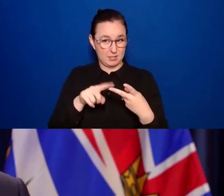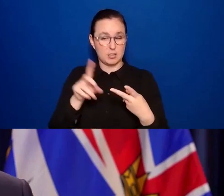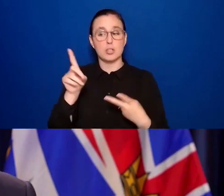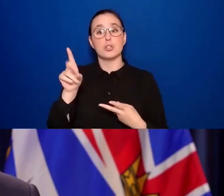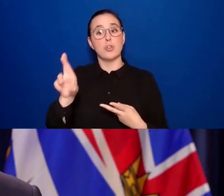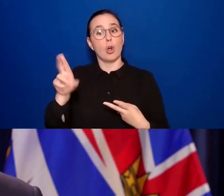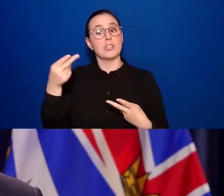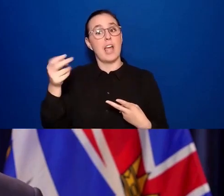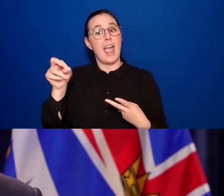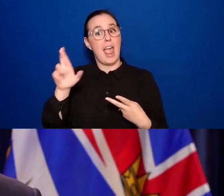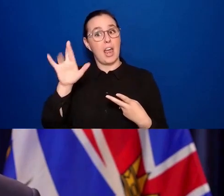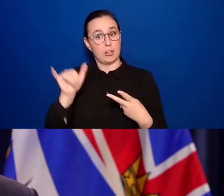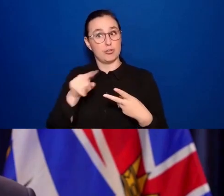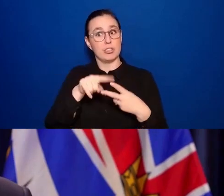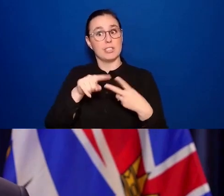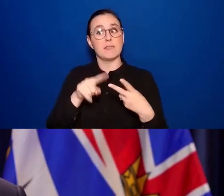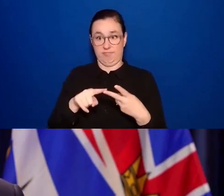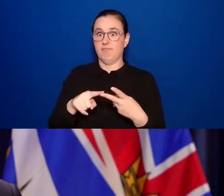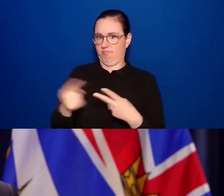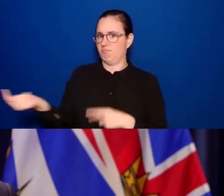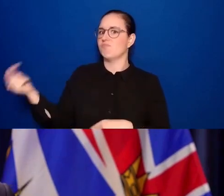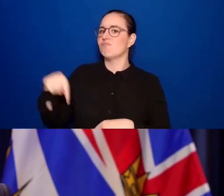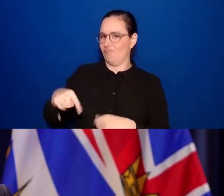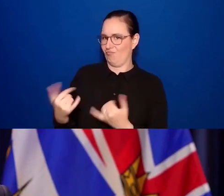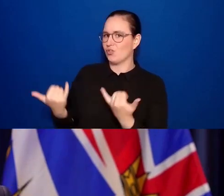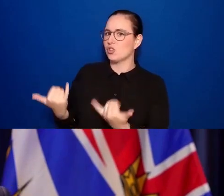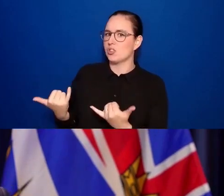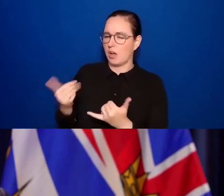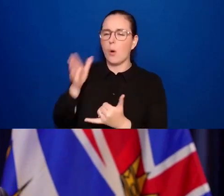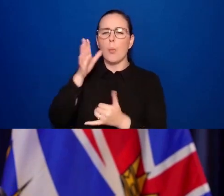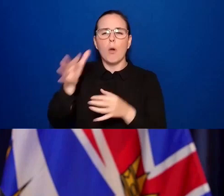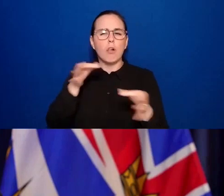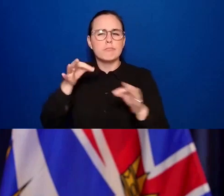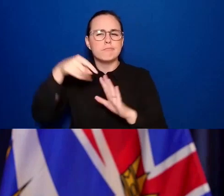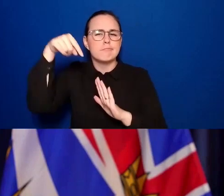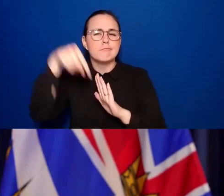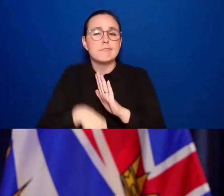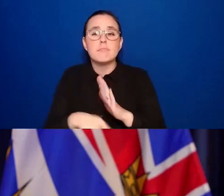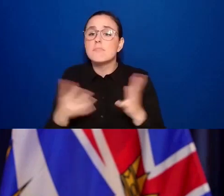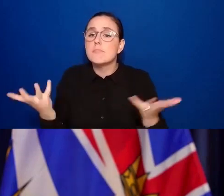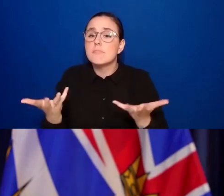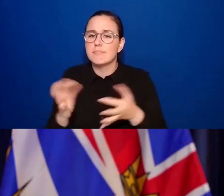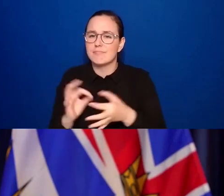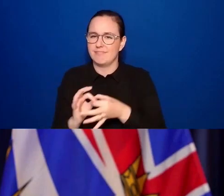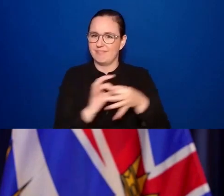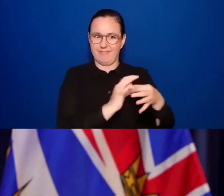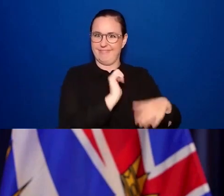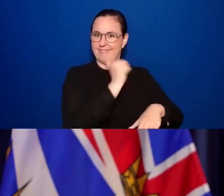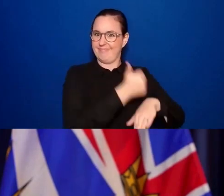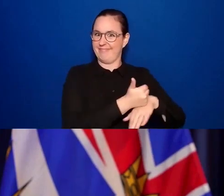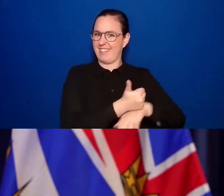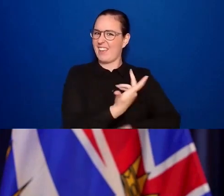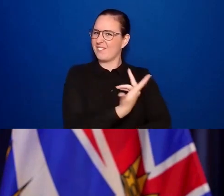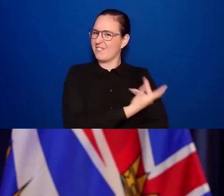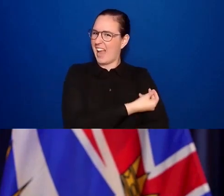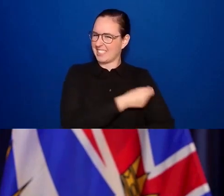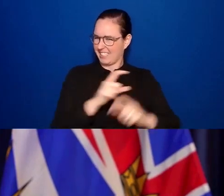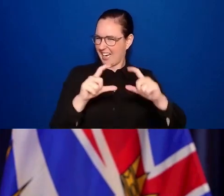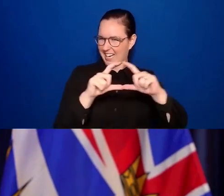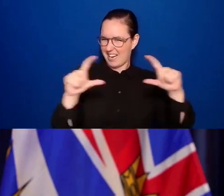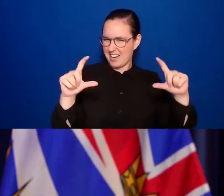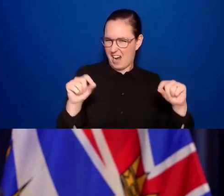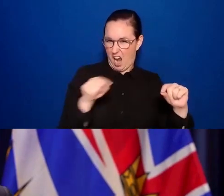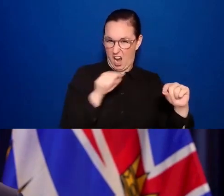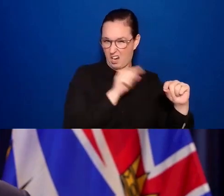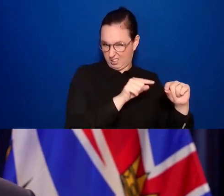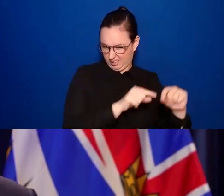more details around the announcement we made two weeks ago about the implementation of a BC vaccine card. At the